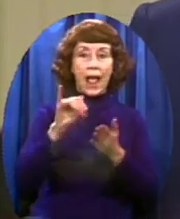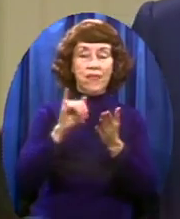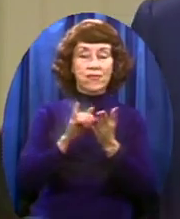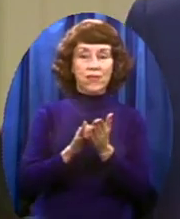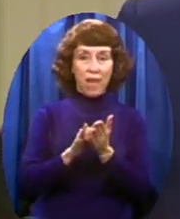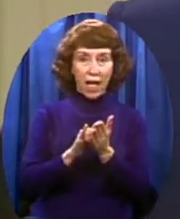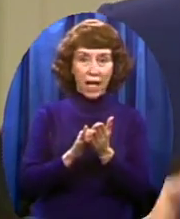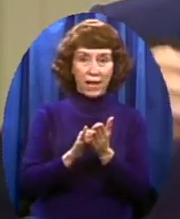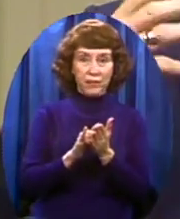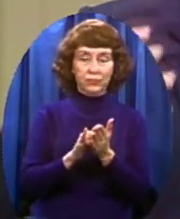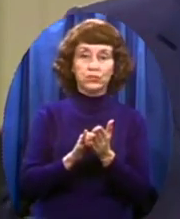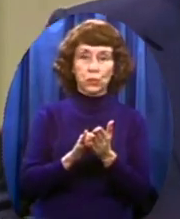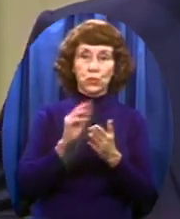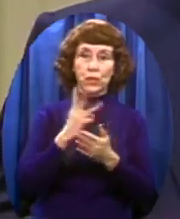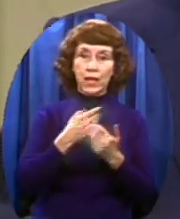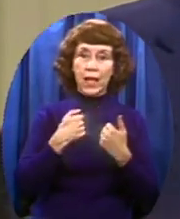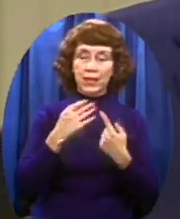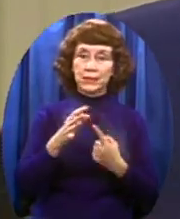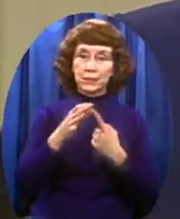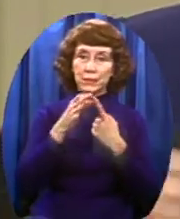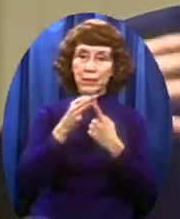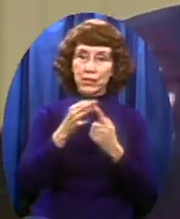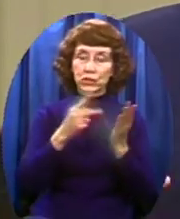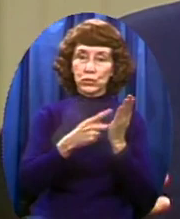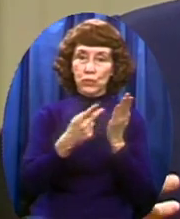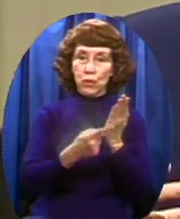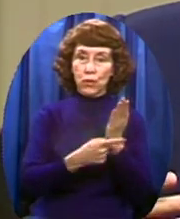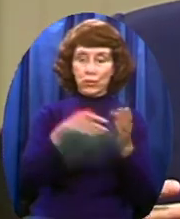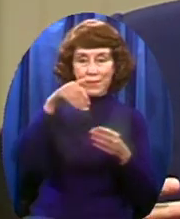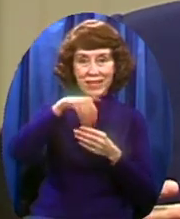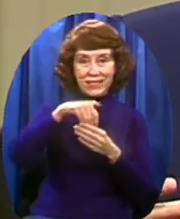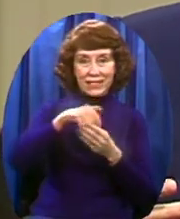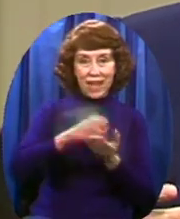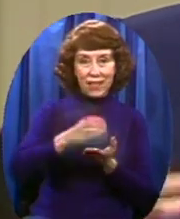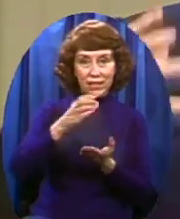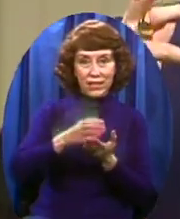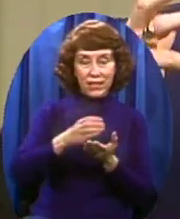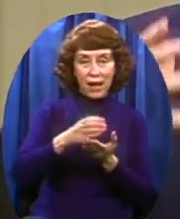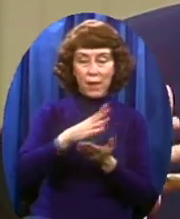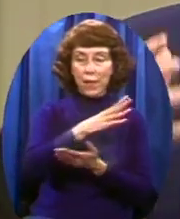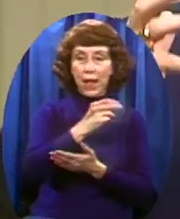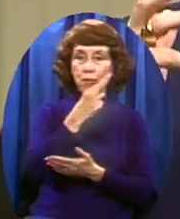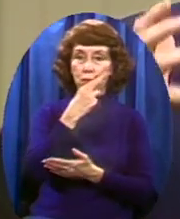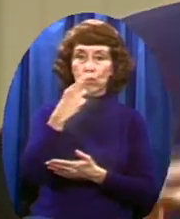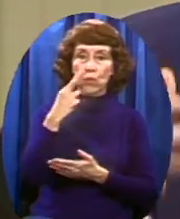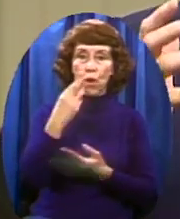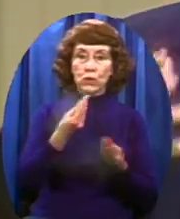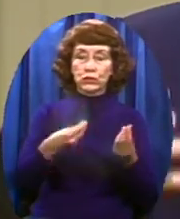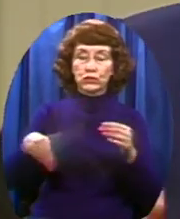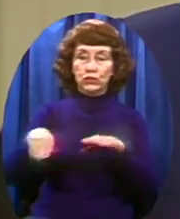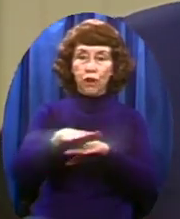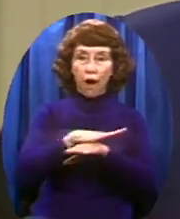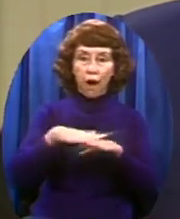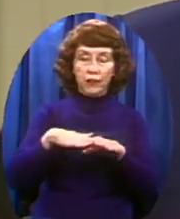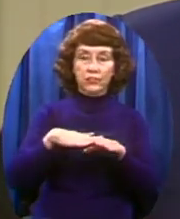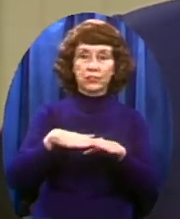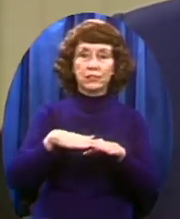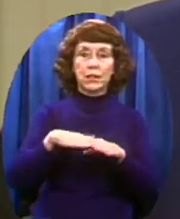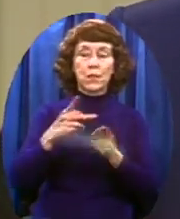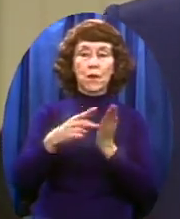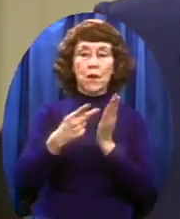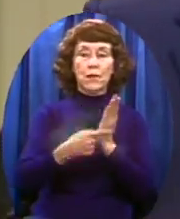call the Rose Garden Special, prayer in schools And inside the cup Has had a dramatic effect upon this nation